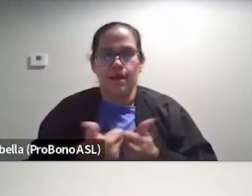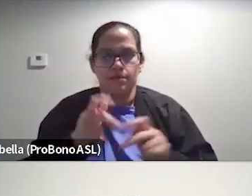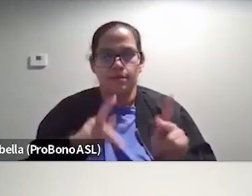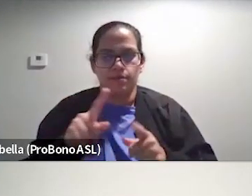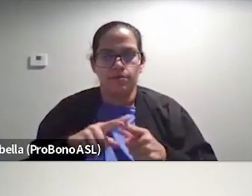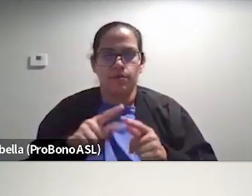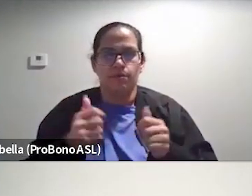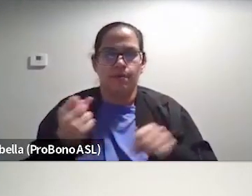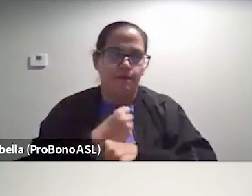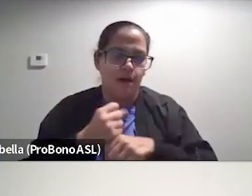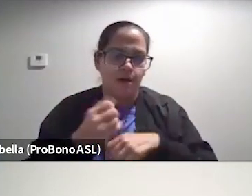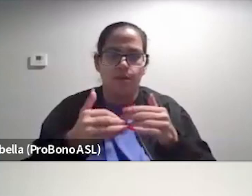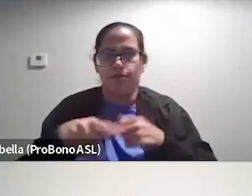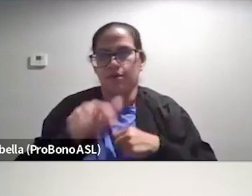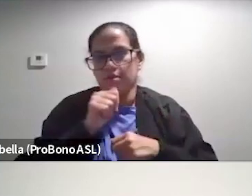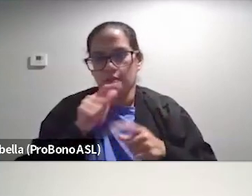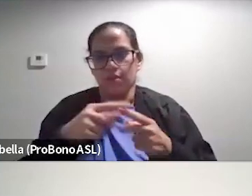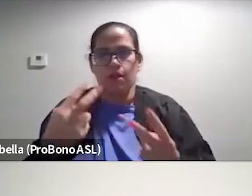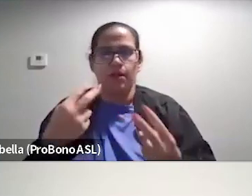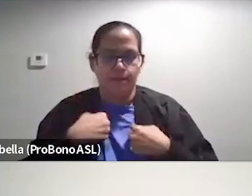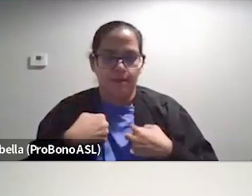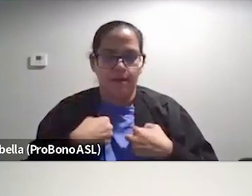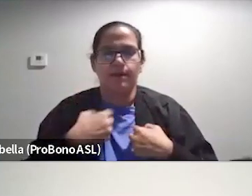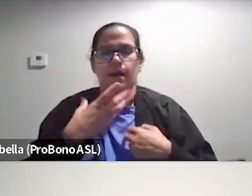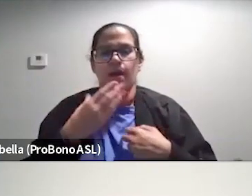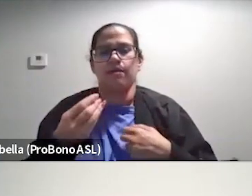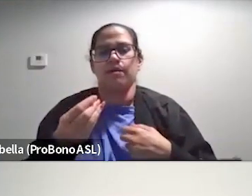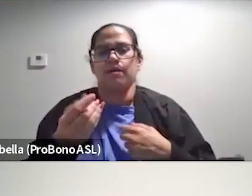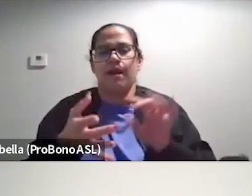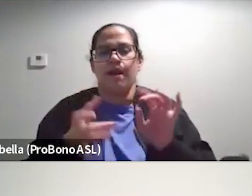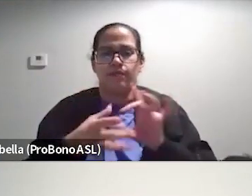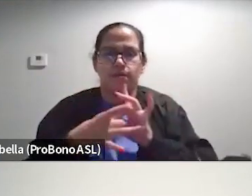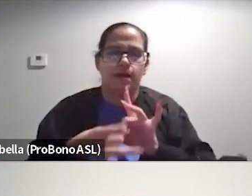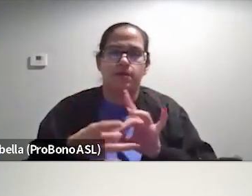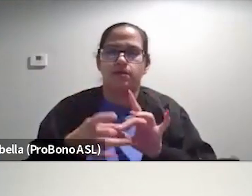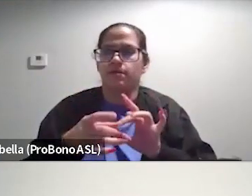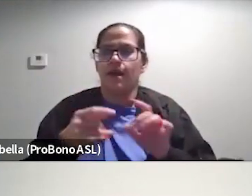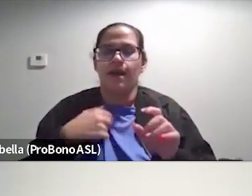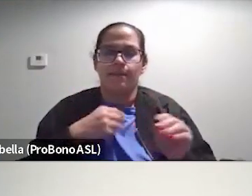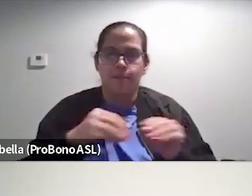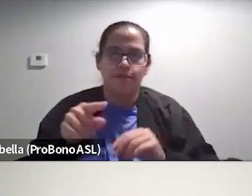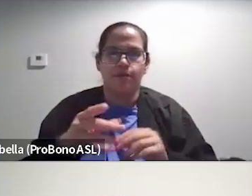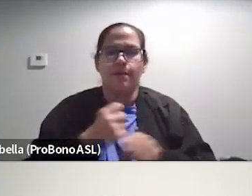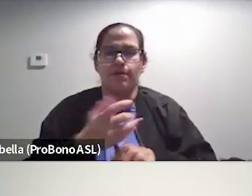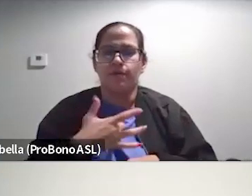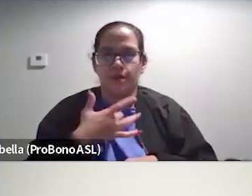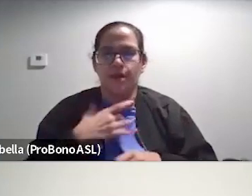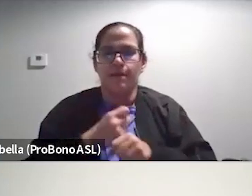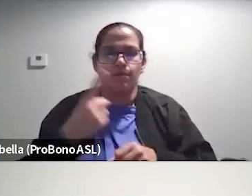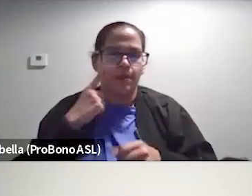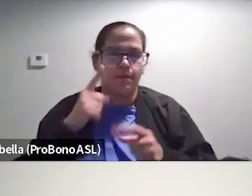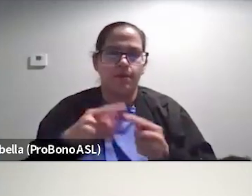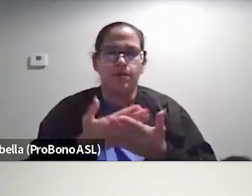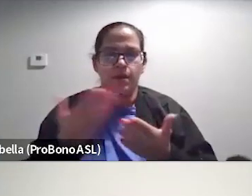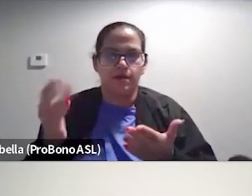to combat whatever they're dealing with when they look at me and, and having to engage, I'm moving you and making you feel and think about things that you